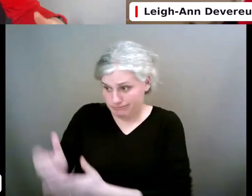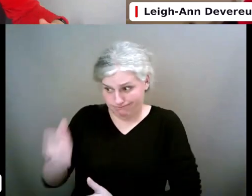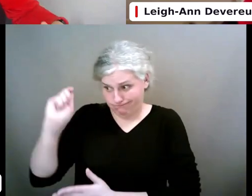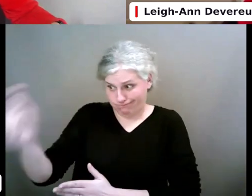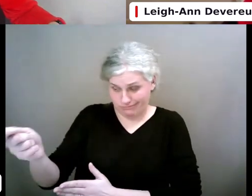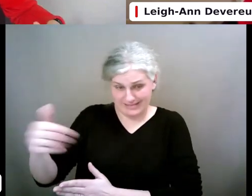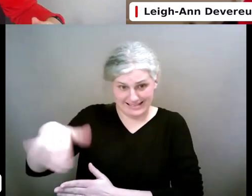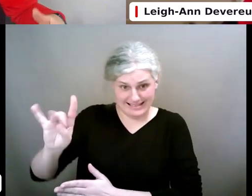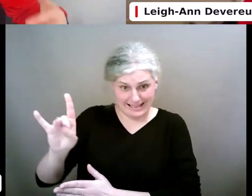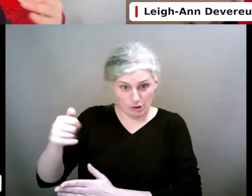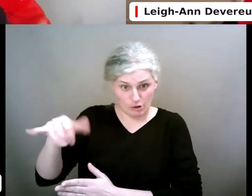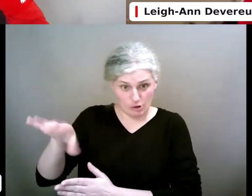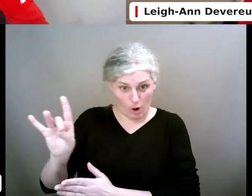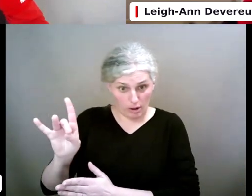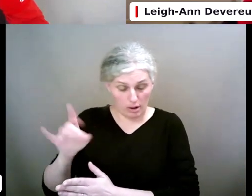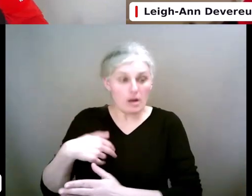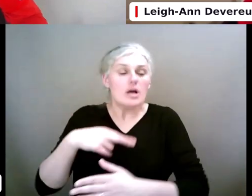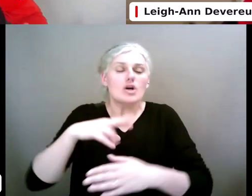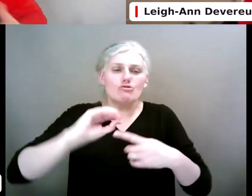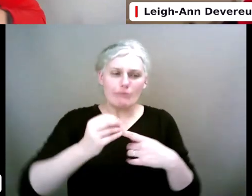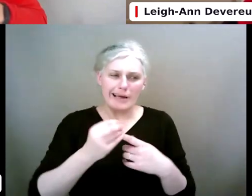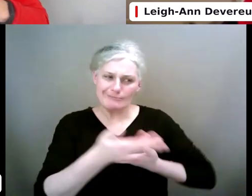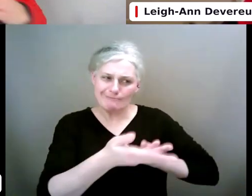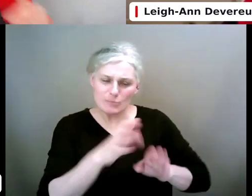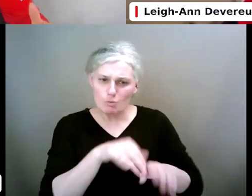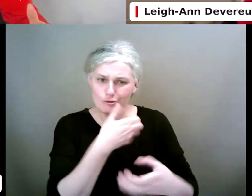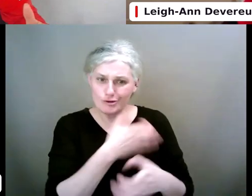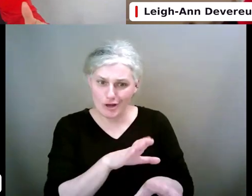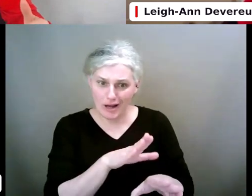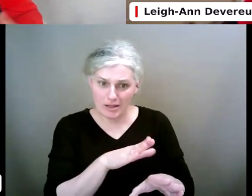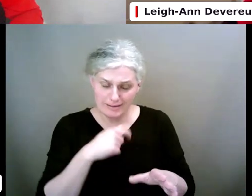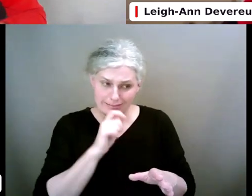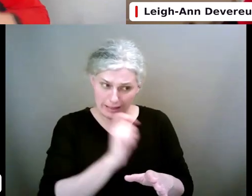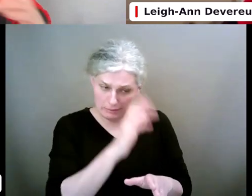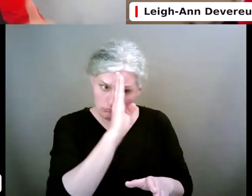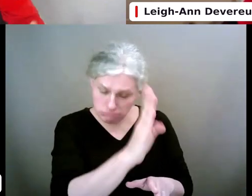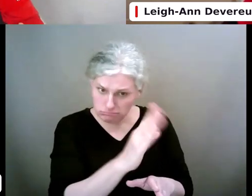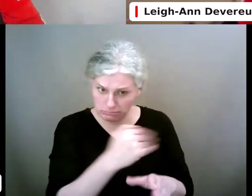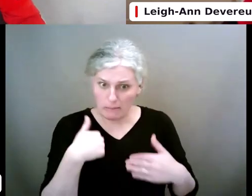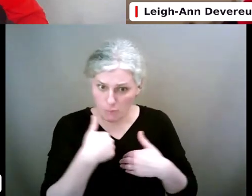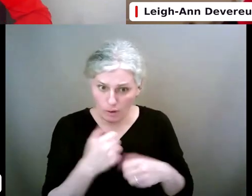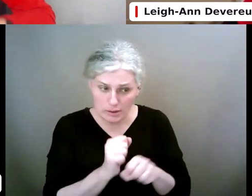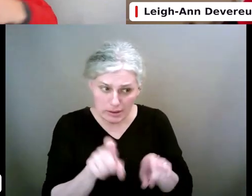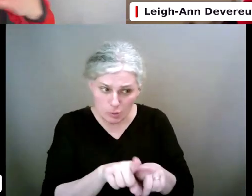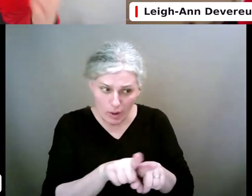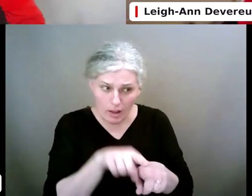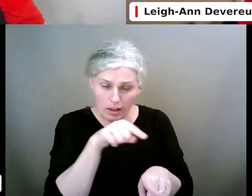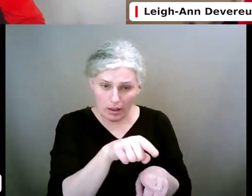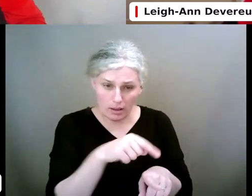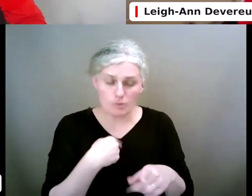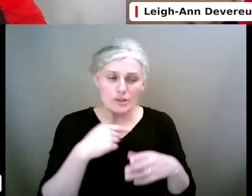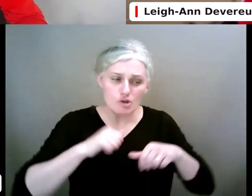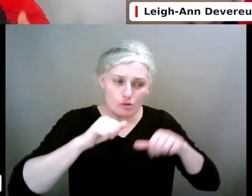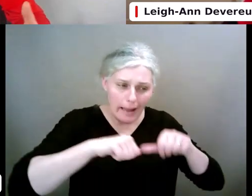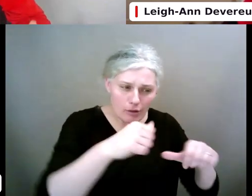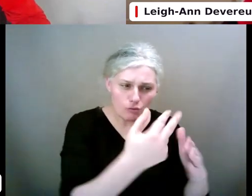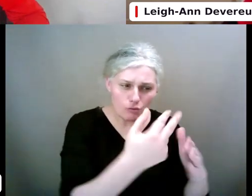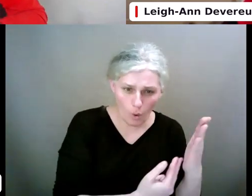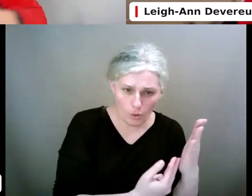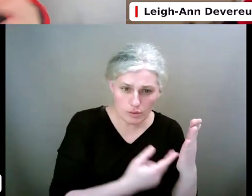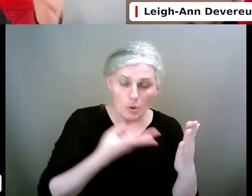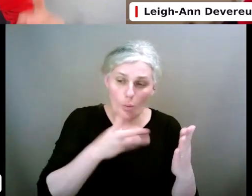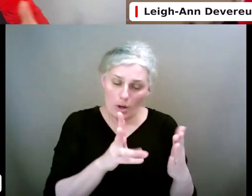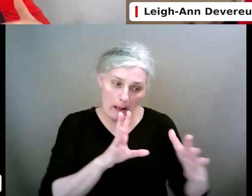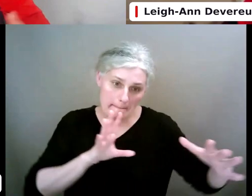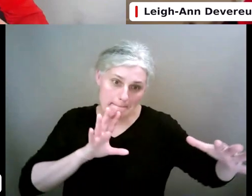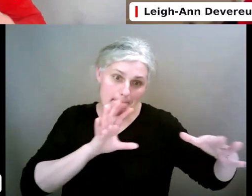get on it with them. Talk to them about it, that this is serious stuff. We need to agree rules. You're going to do the TikTok pairing.